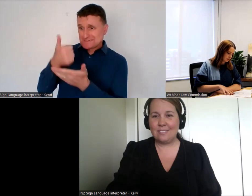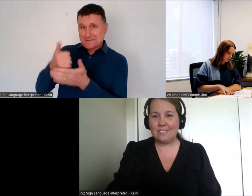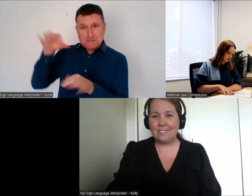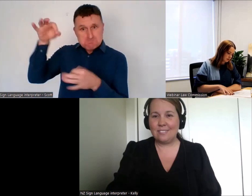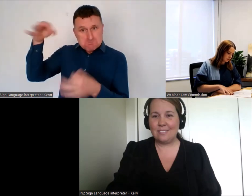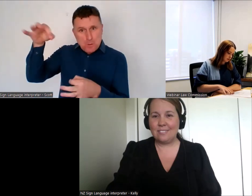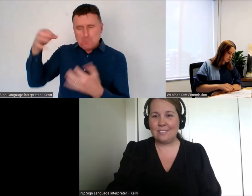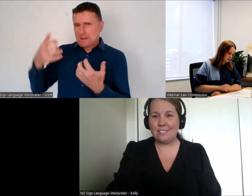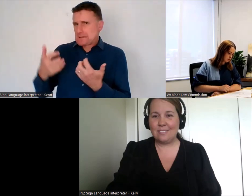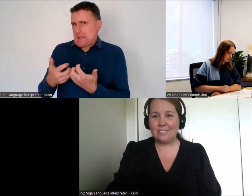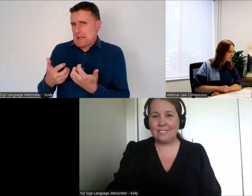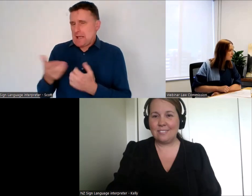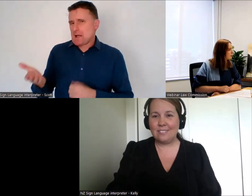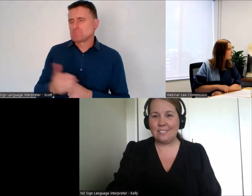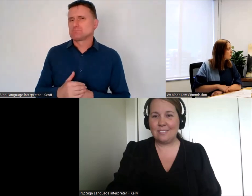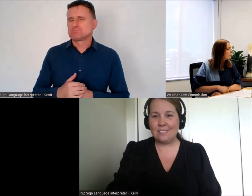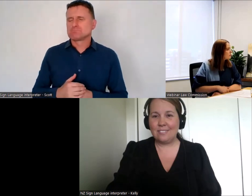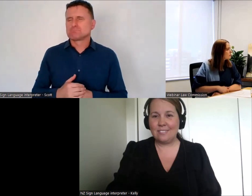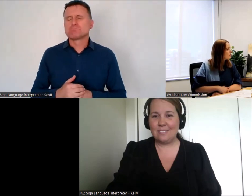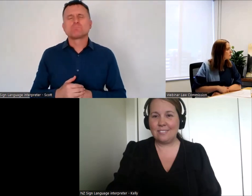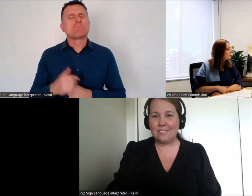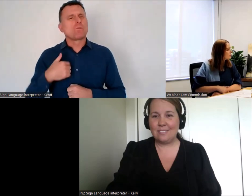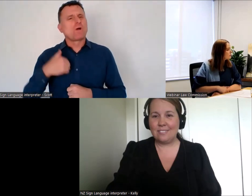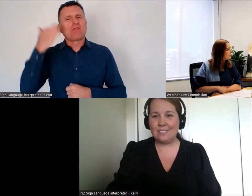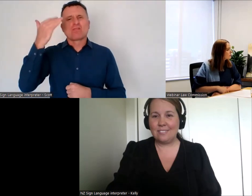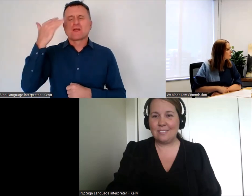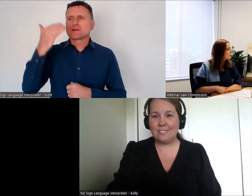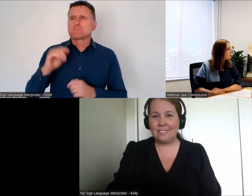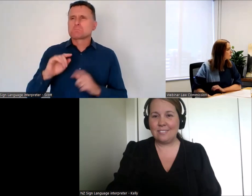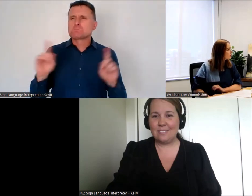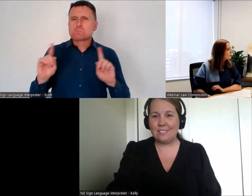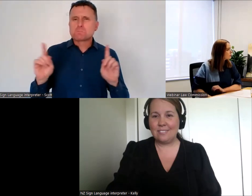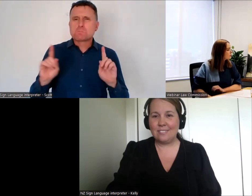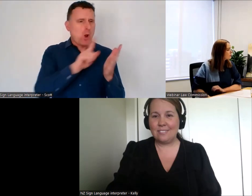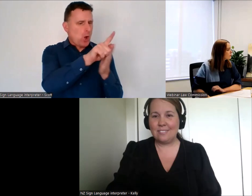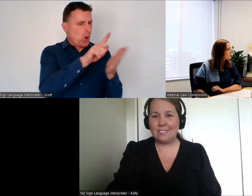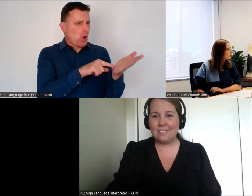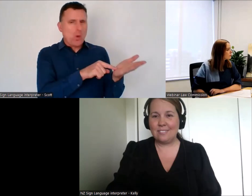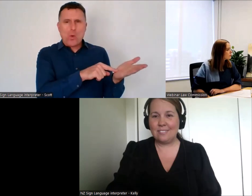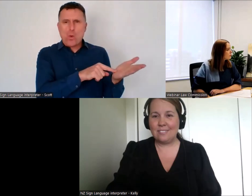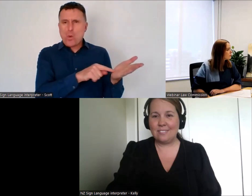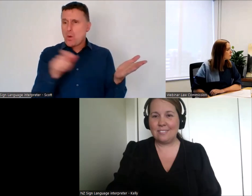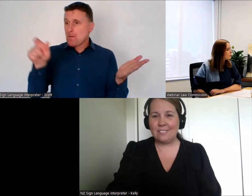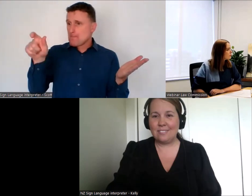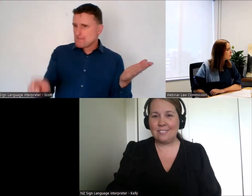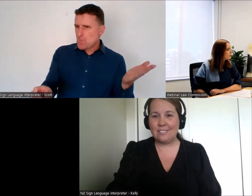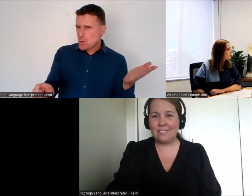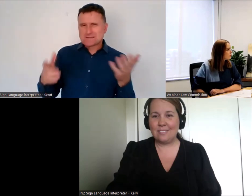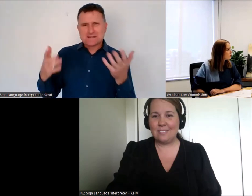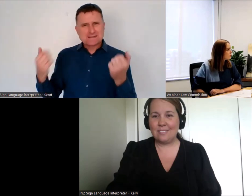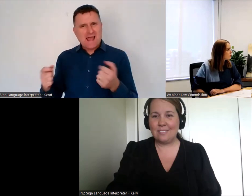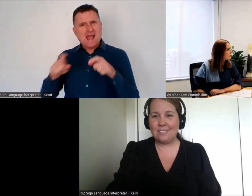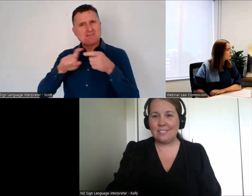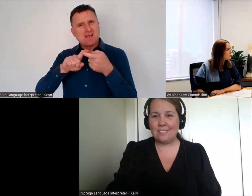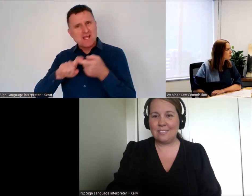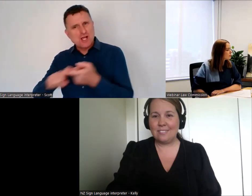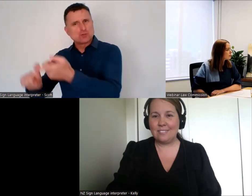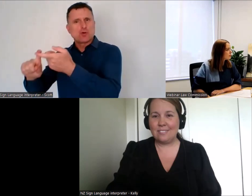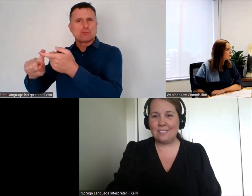what should the law do where if someone who has an enduring power of attorney is being ignored